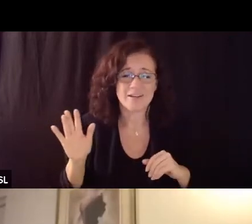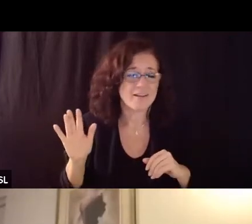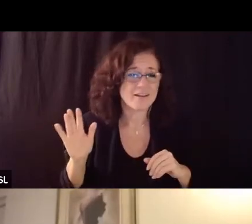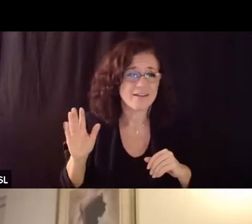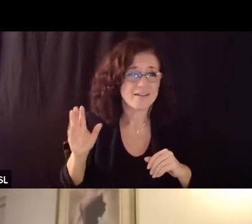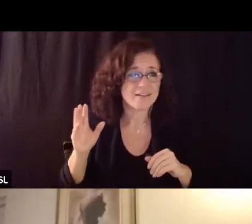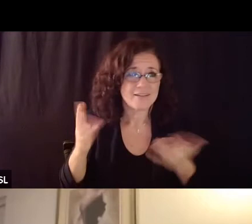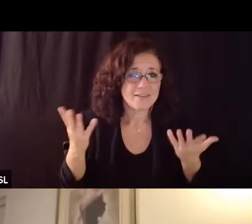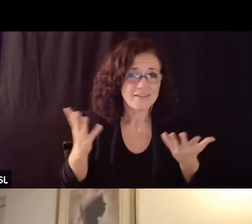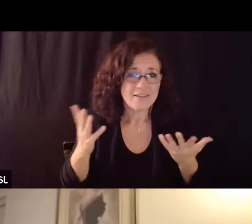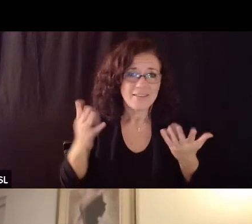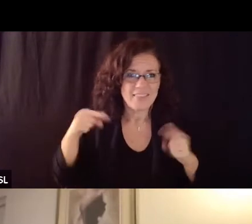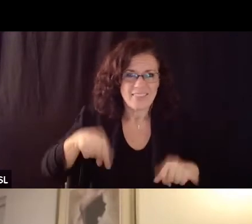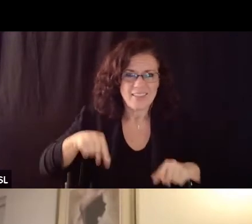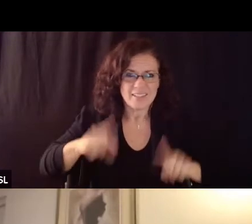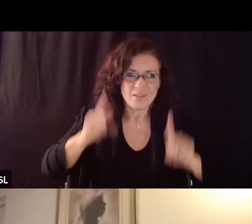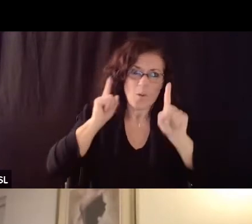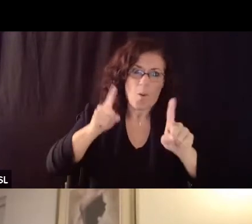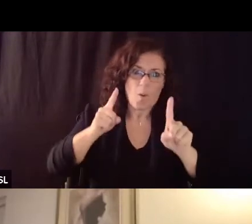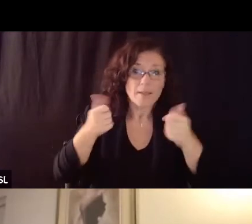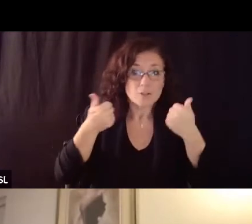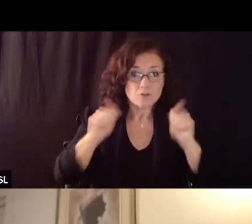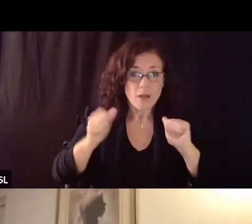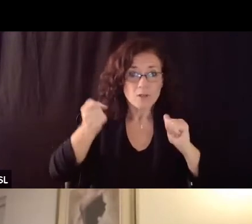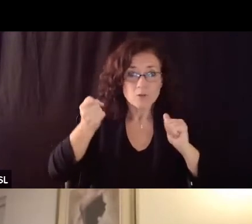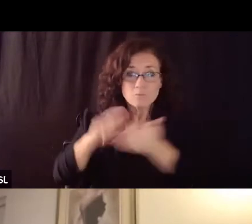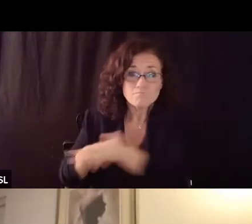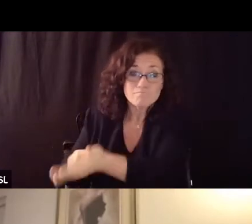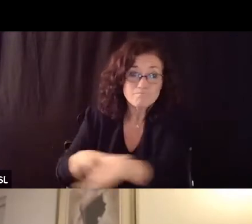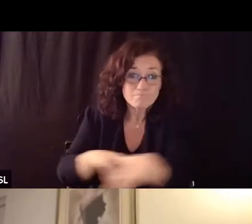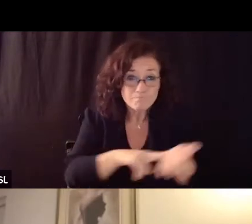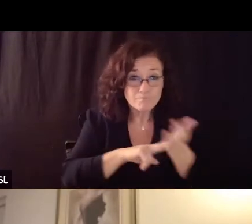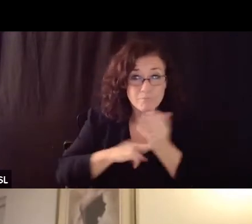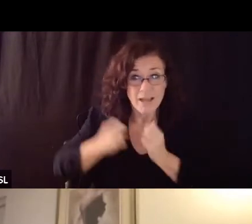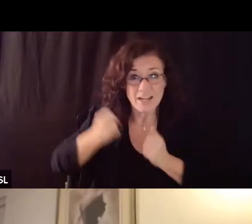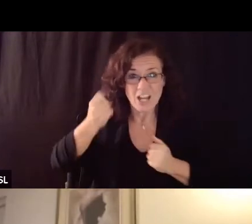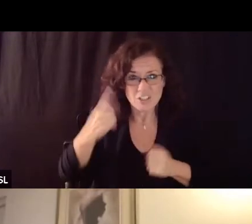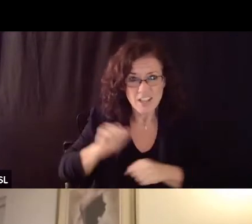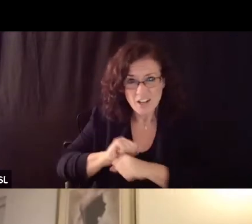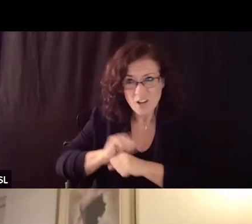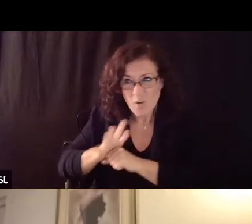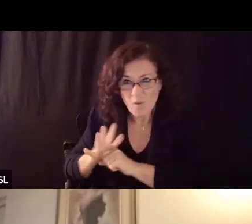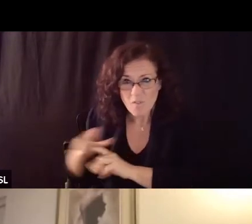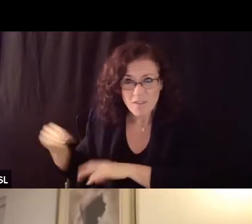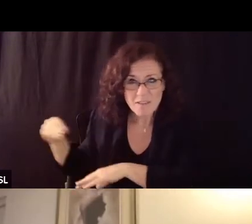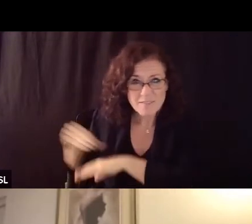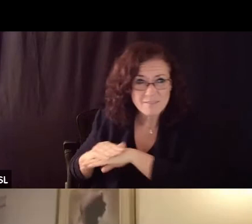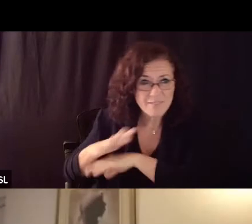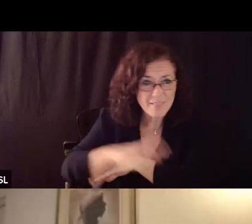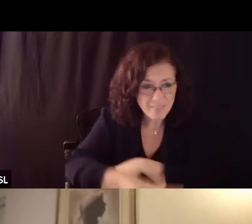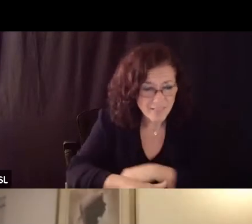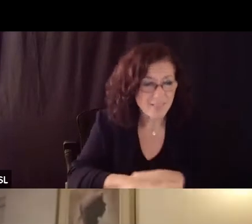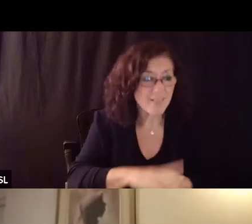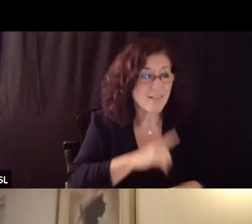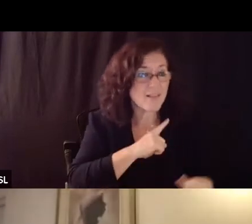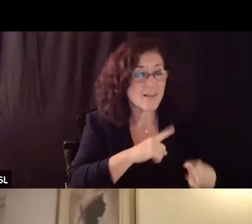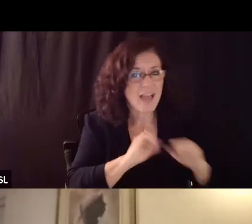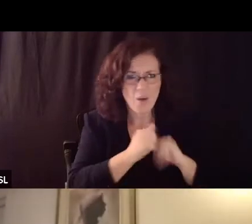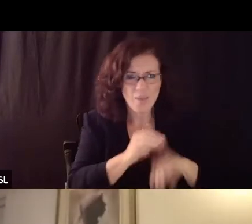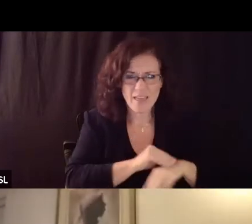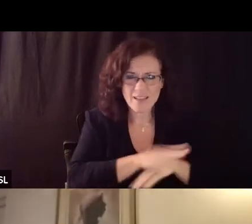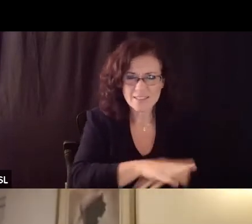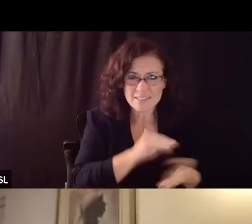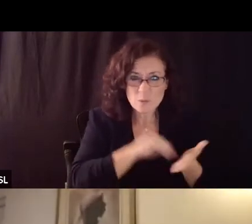understanding where we are in this point in history and what pressures our students are under on an hourly